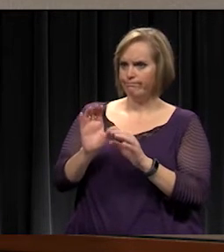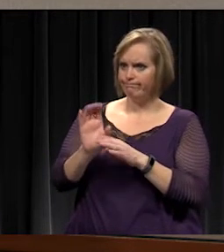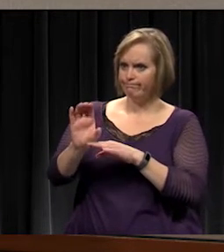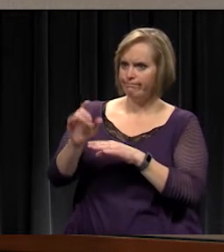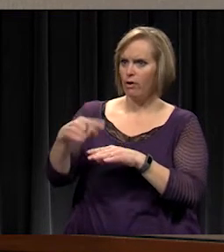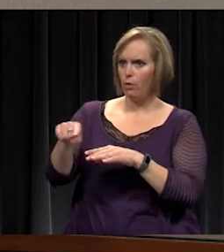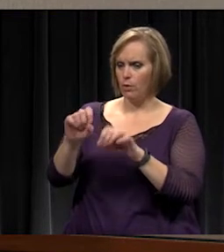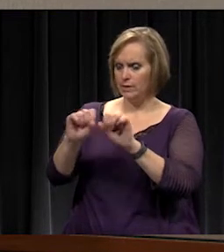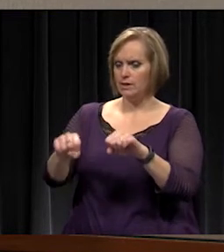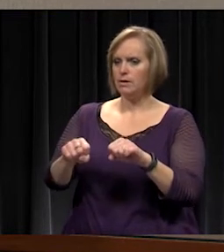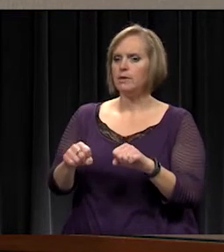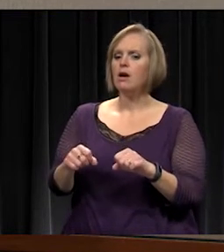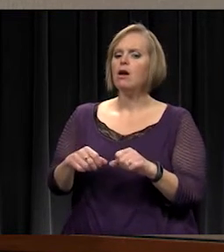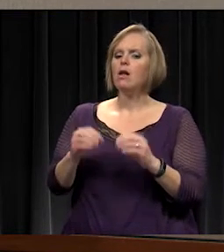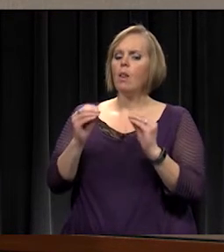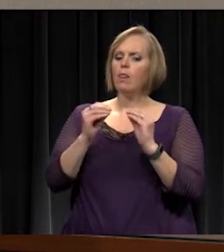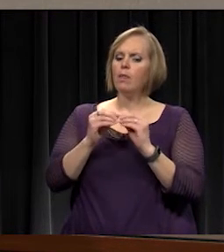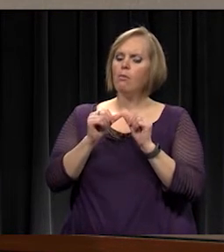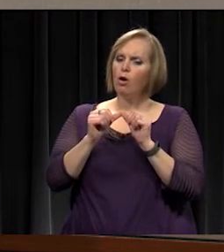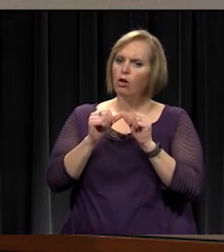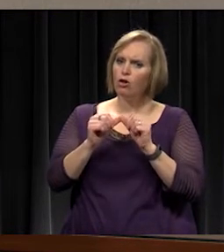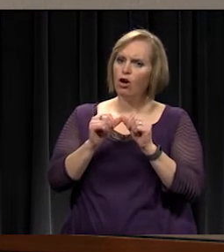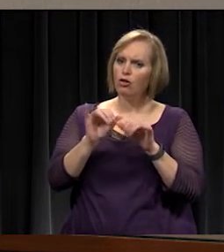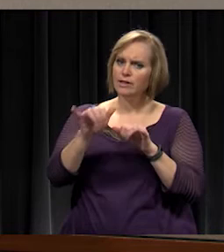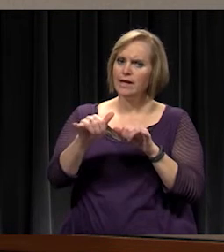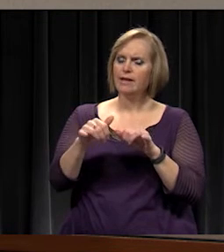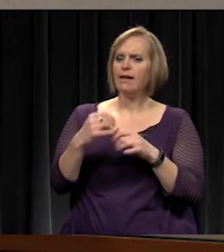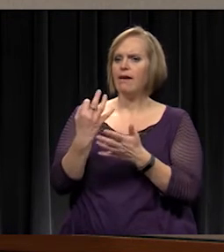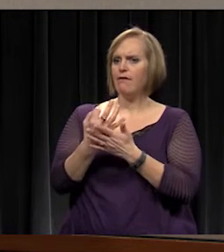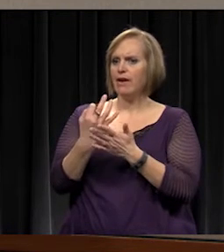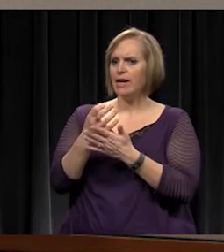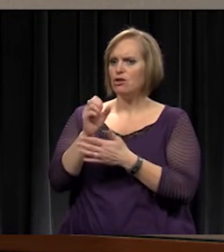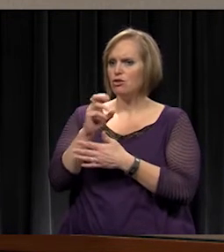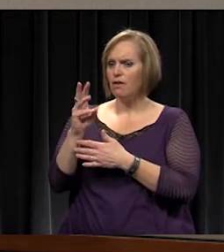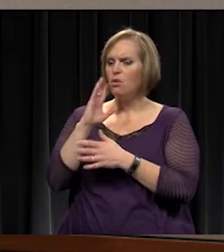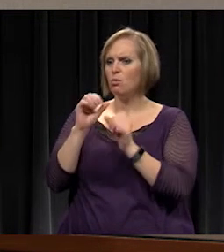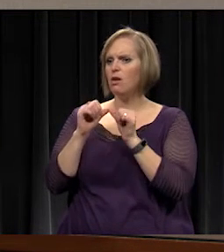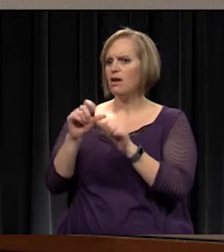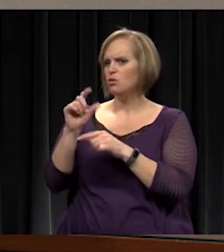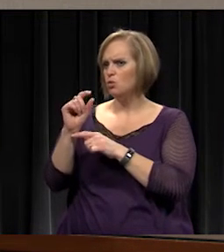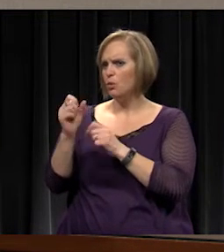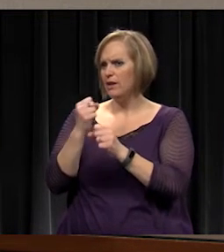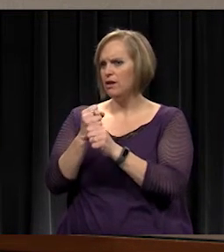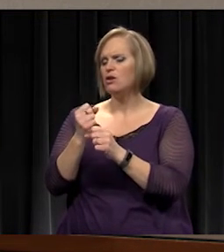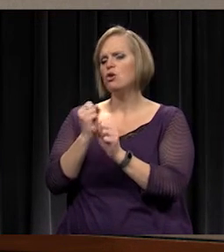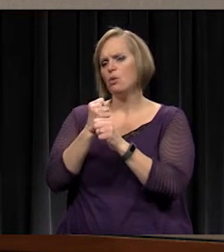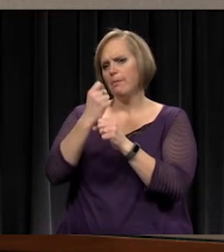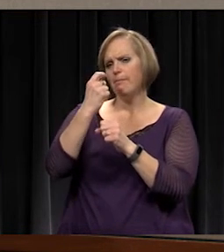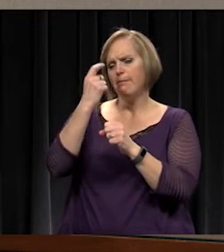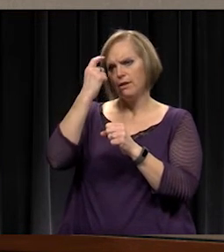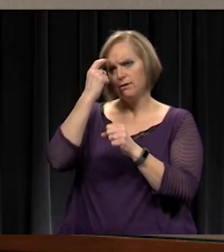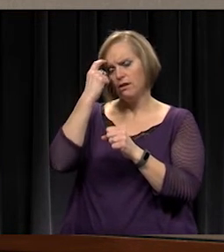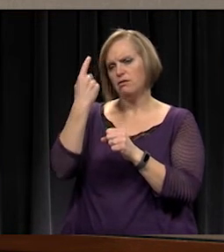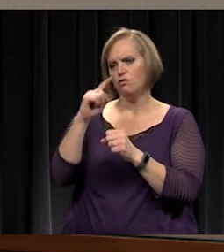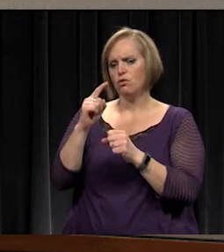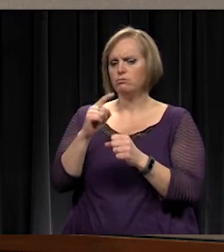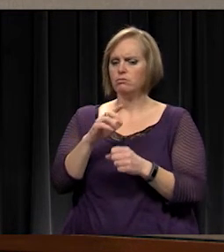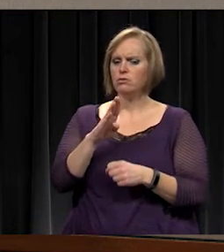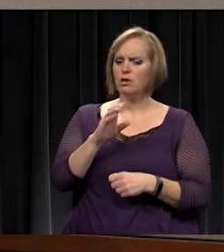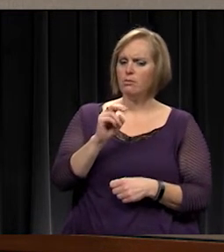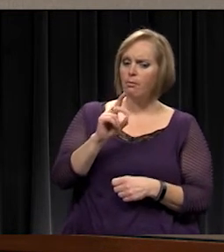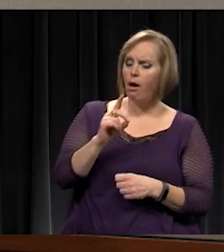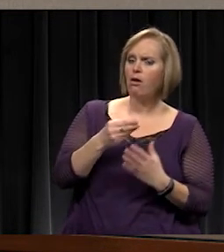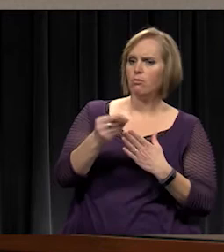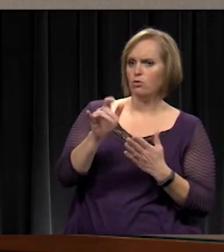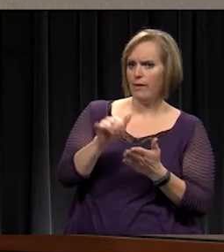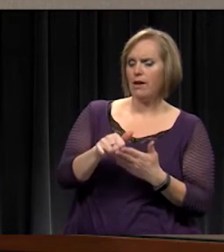standing ones, like a financial software, last 20 years, so it makes sense for a bond purchase. Okay. And when you say of late, would you say like the,